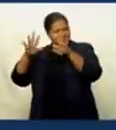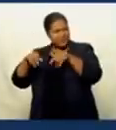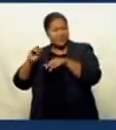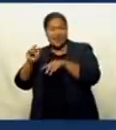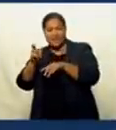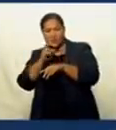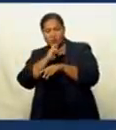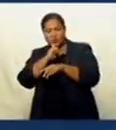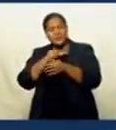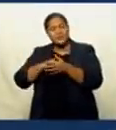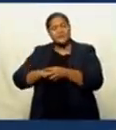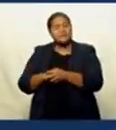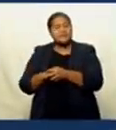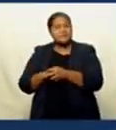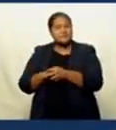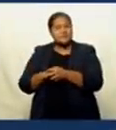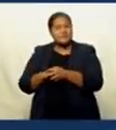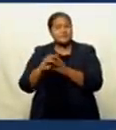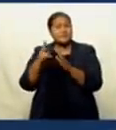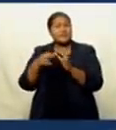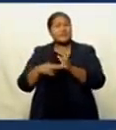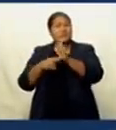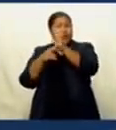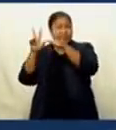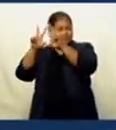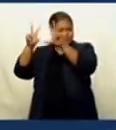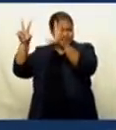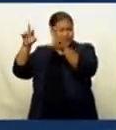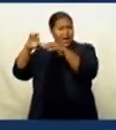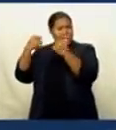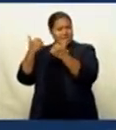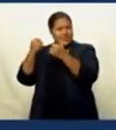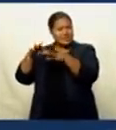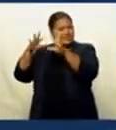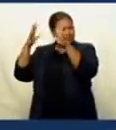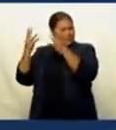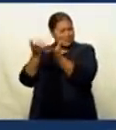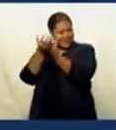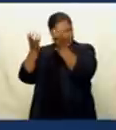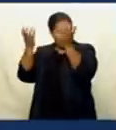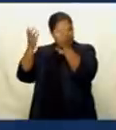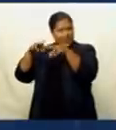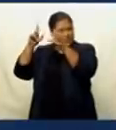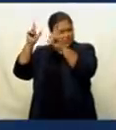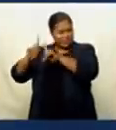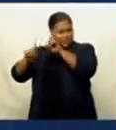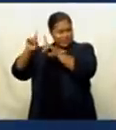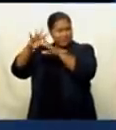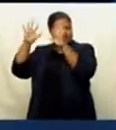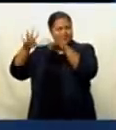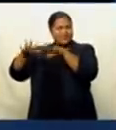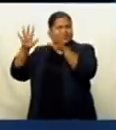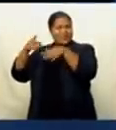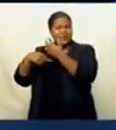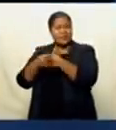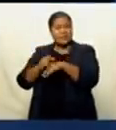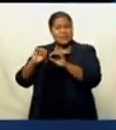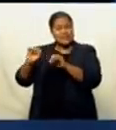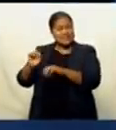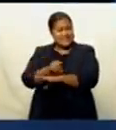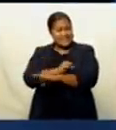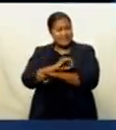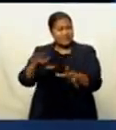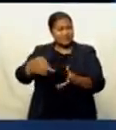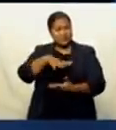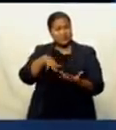midday. And in the north, mostly cloudy with a couple of thunderstorms. At sea, a damaging heavy swell